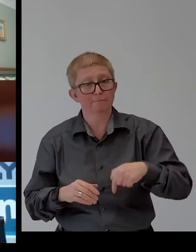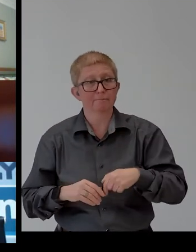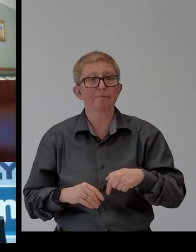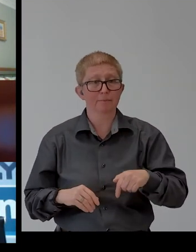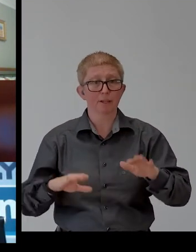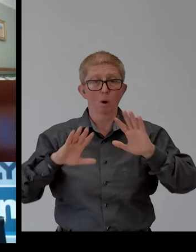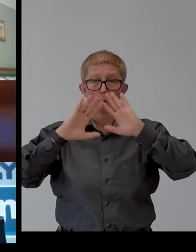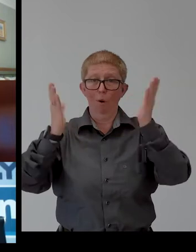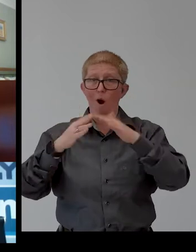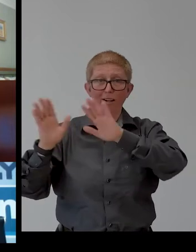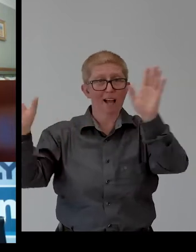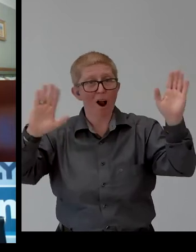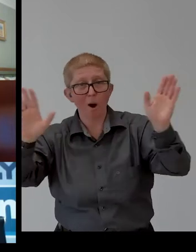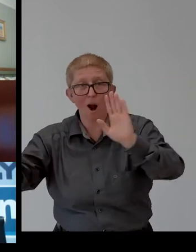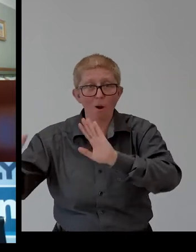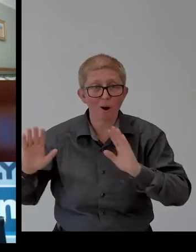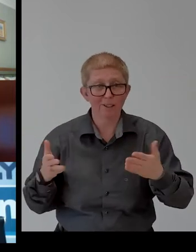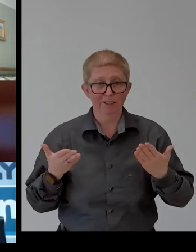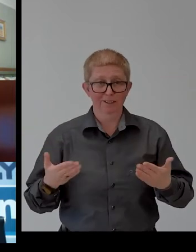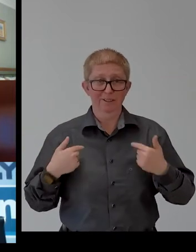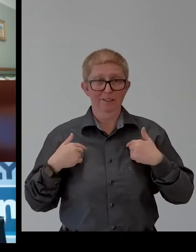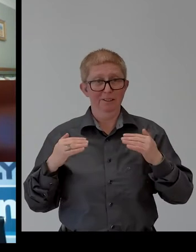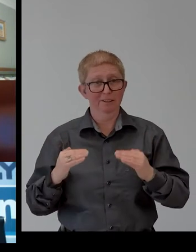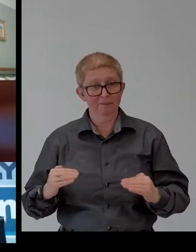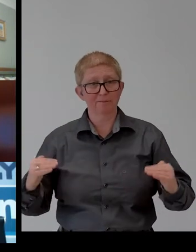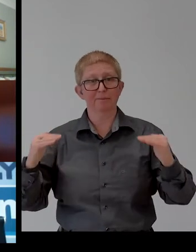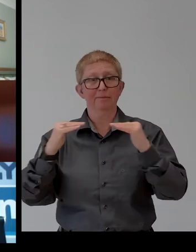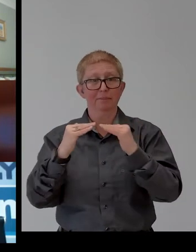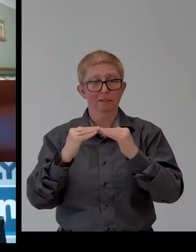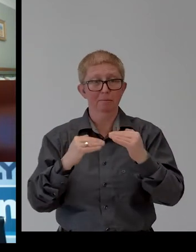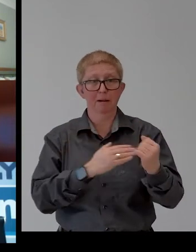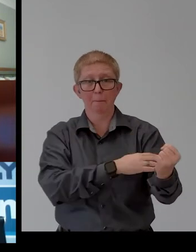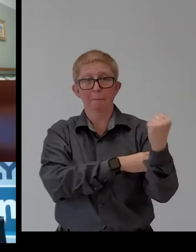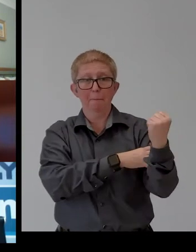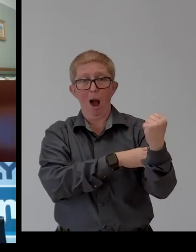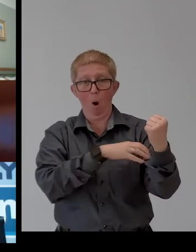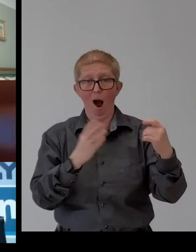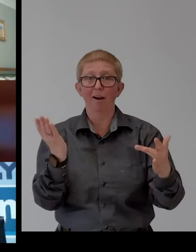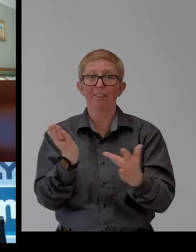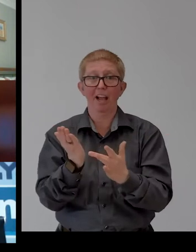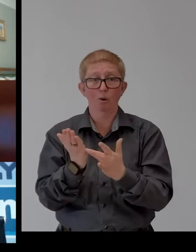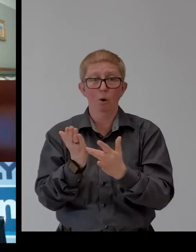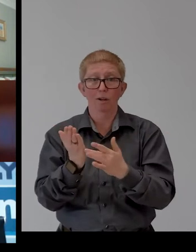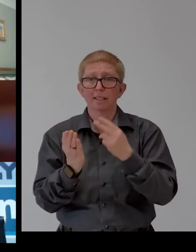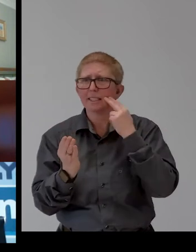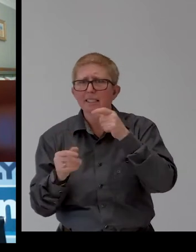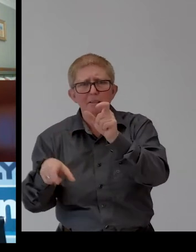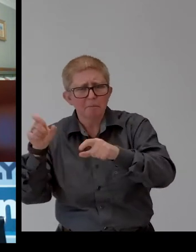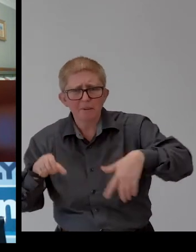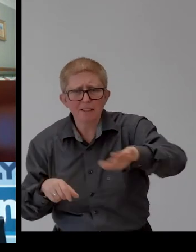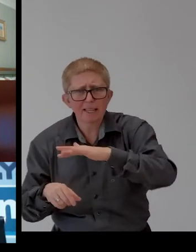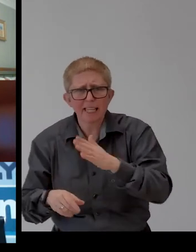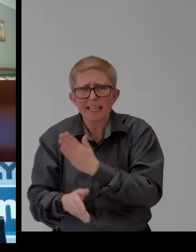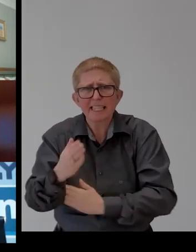continue to use the equalizing power of technology and build a future of work that redefines persons with disability, the persons